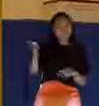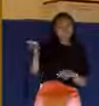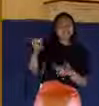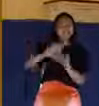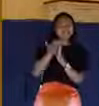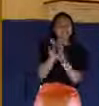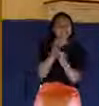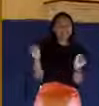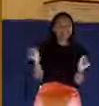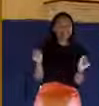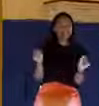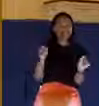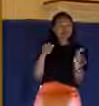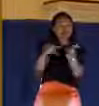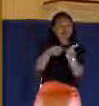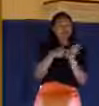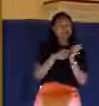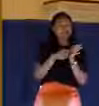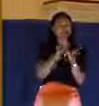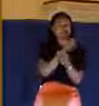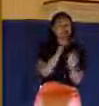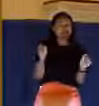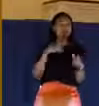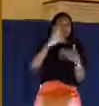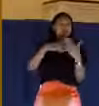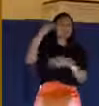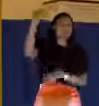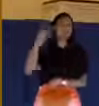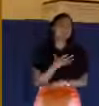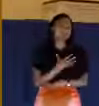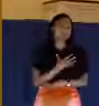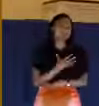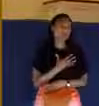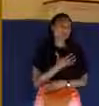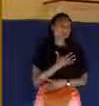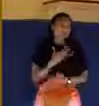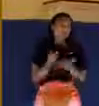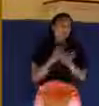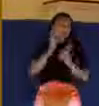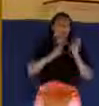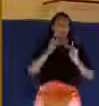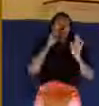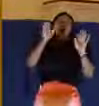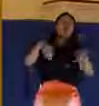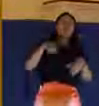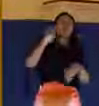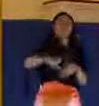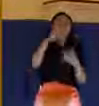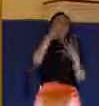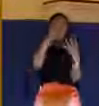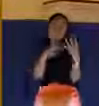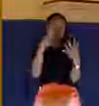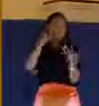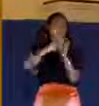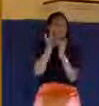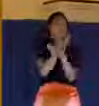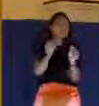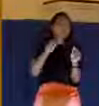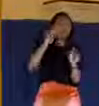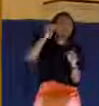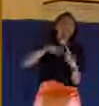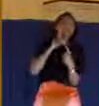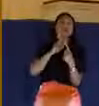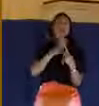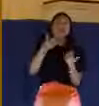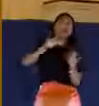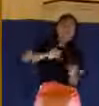Salvation is all of grace. Sometimes I hear people say, well, you have to do this to get saved. And you have to do that. And you have to be baptized.